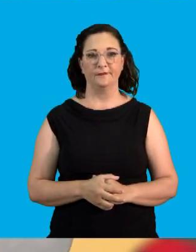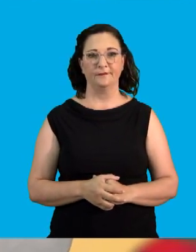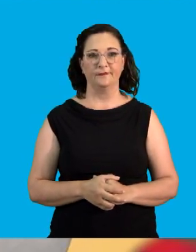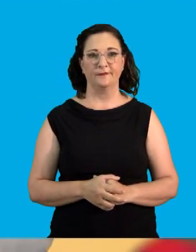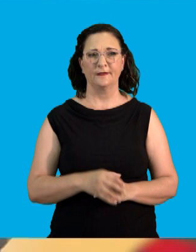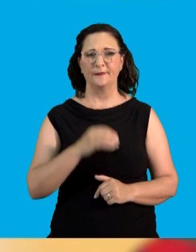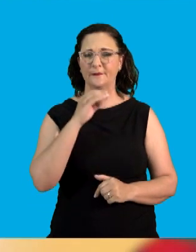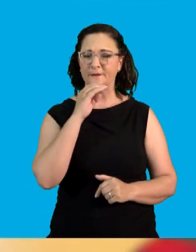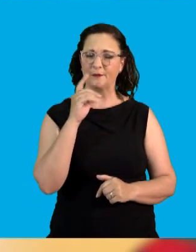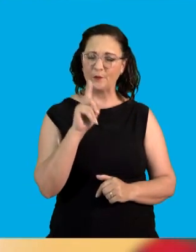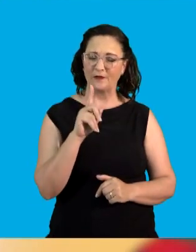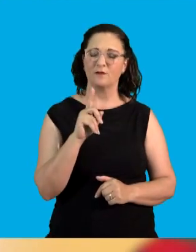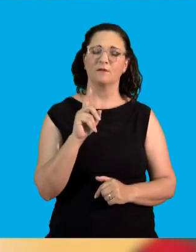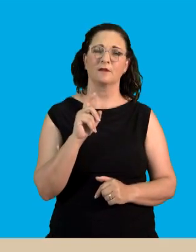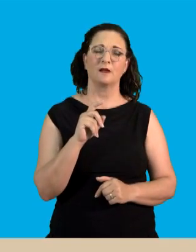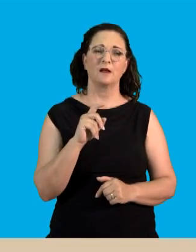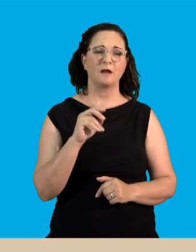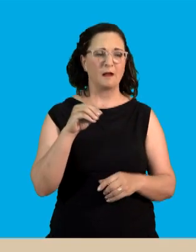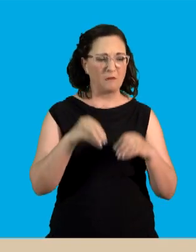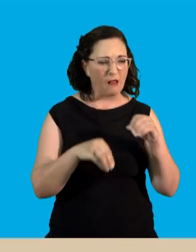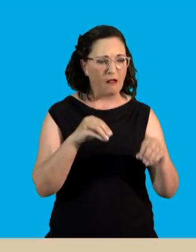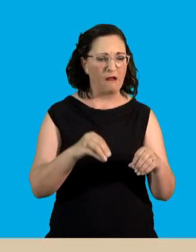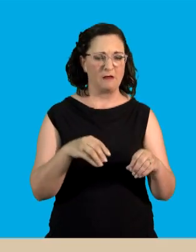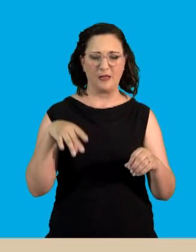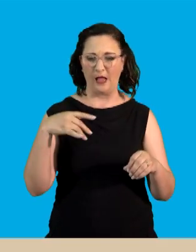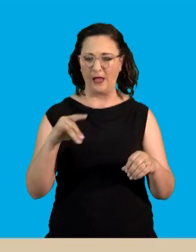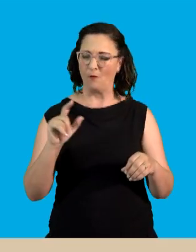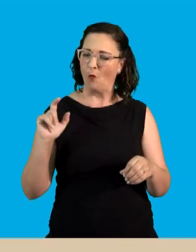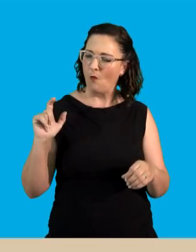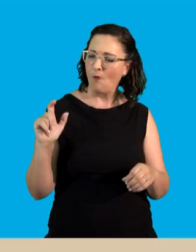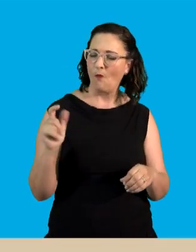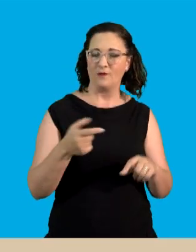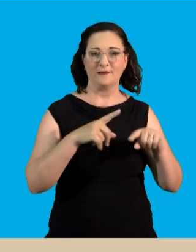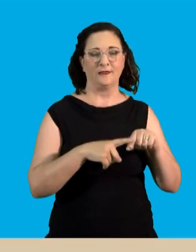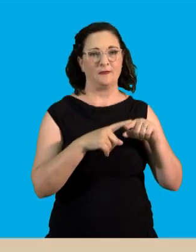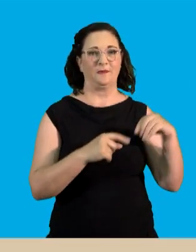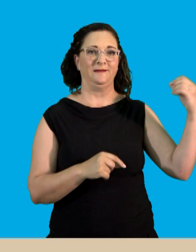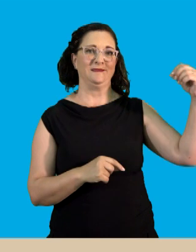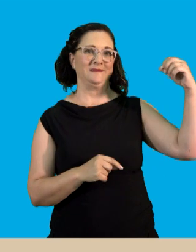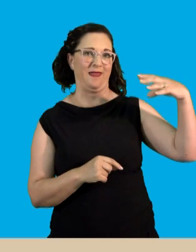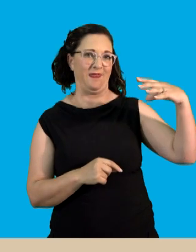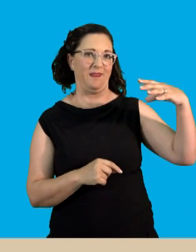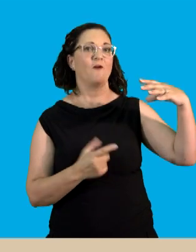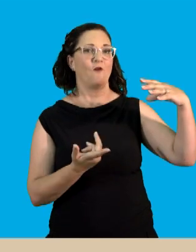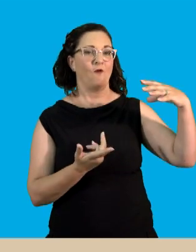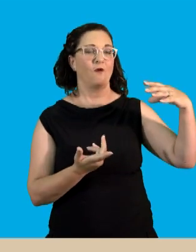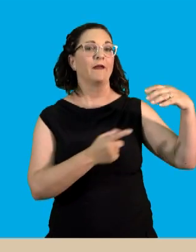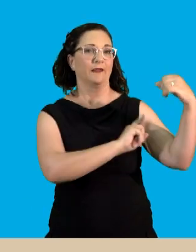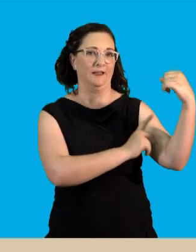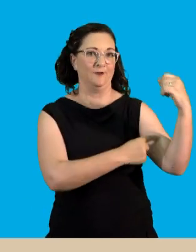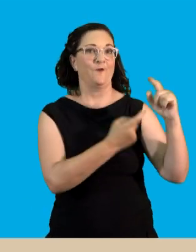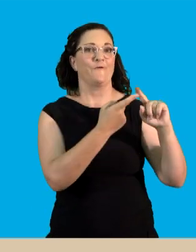all plants and animals depend on the sun to have life on earth. On earth, I mean.